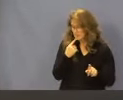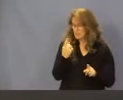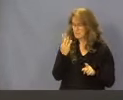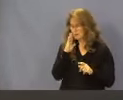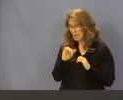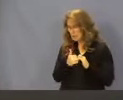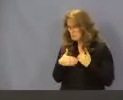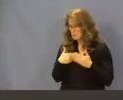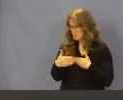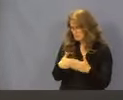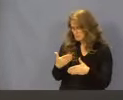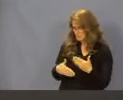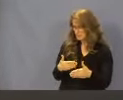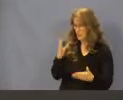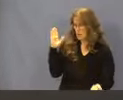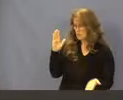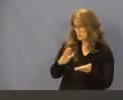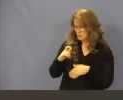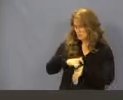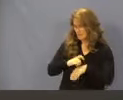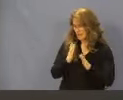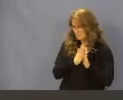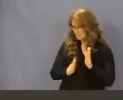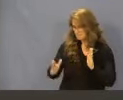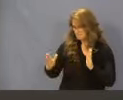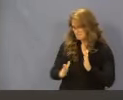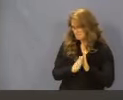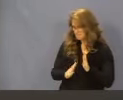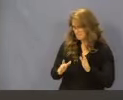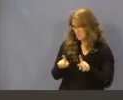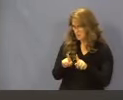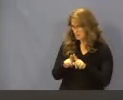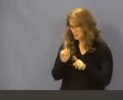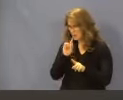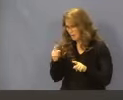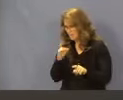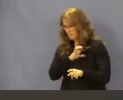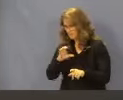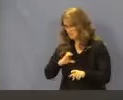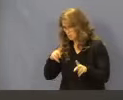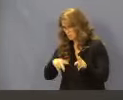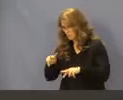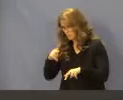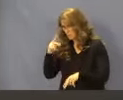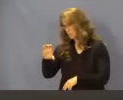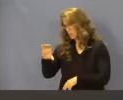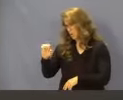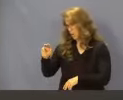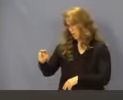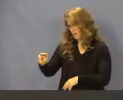ways, including reduced timelines, and it removes the commissioner-level review of CON-contested